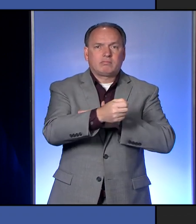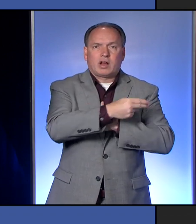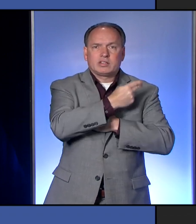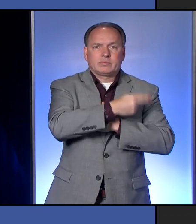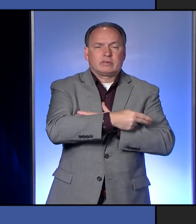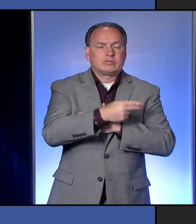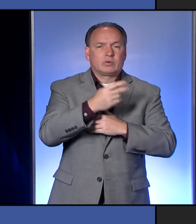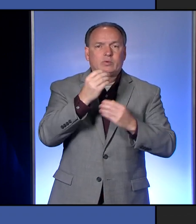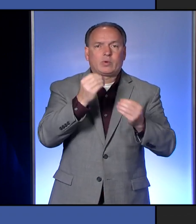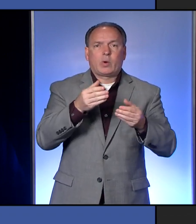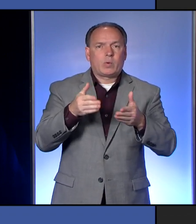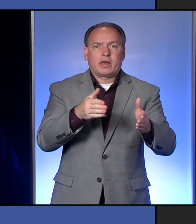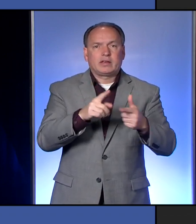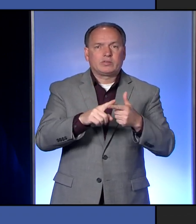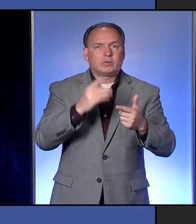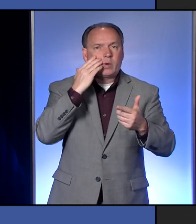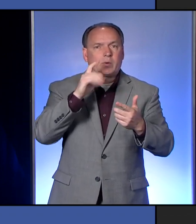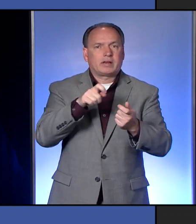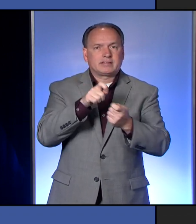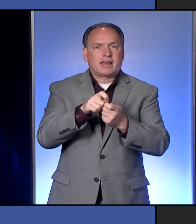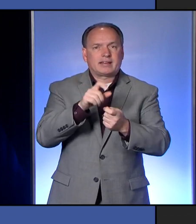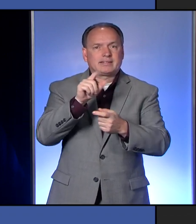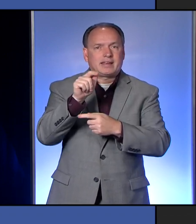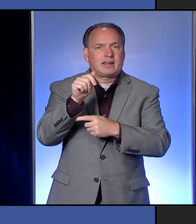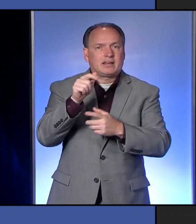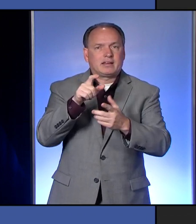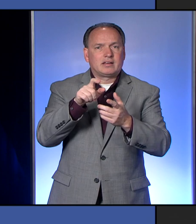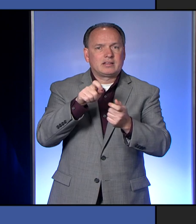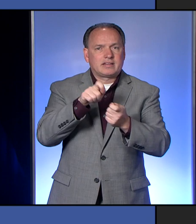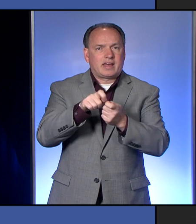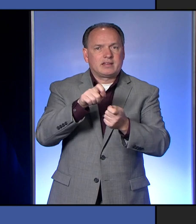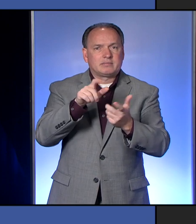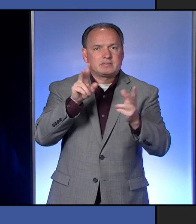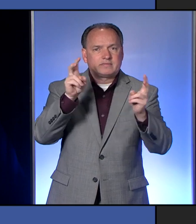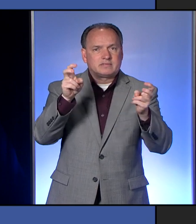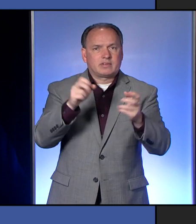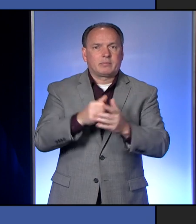get accurate data on that specific topic.